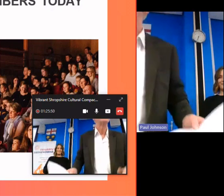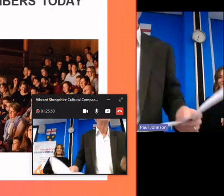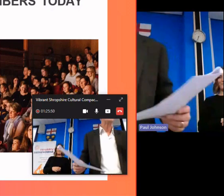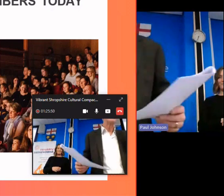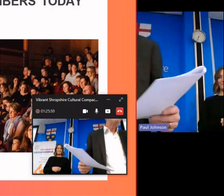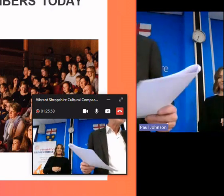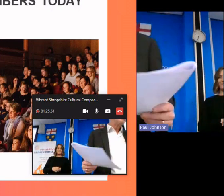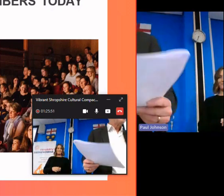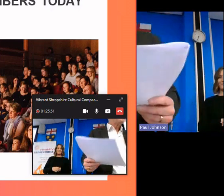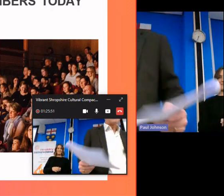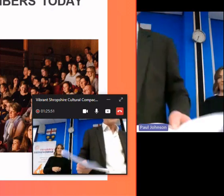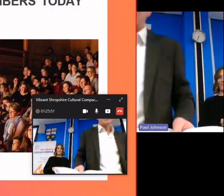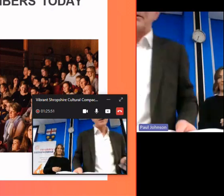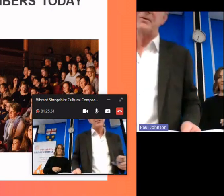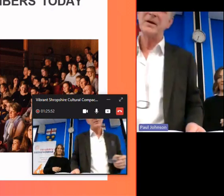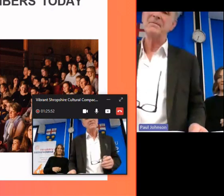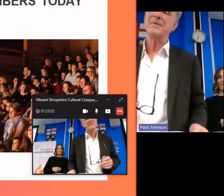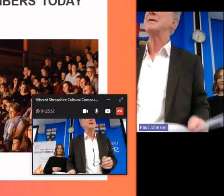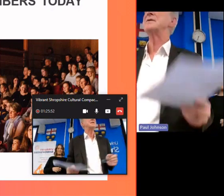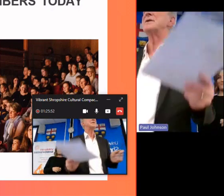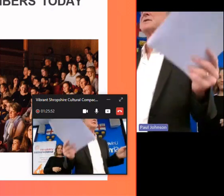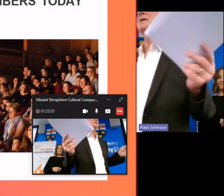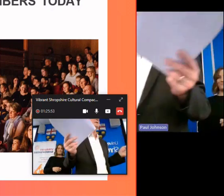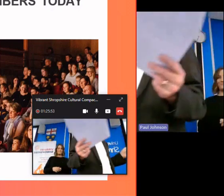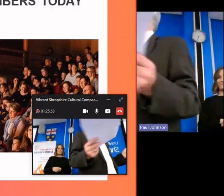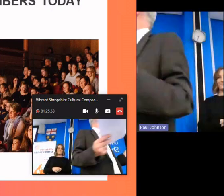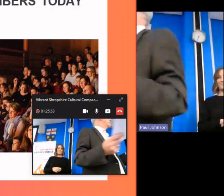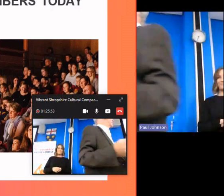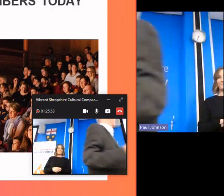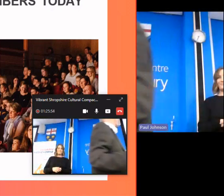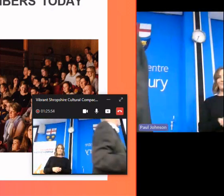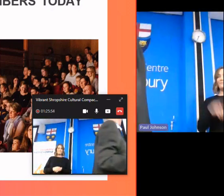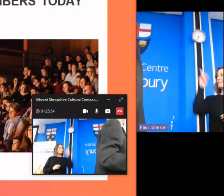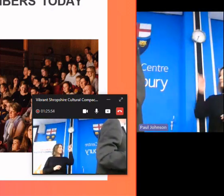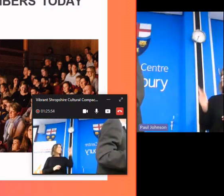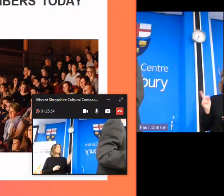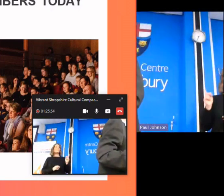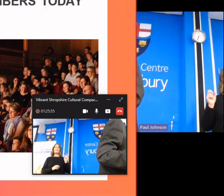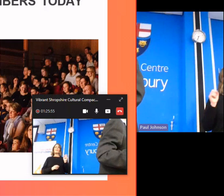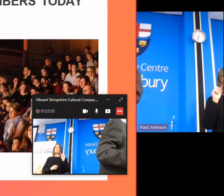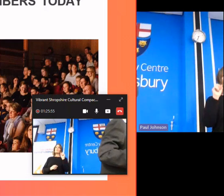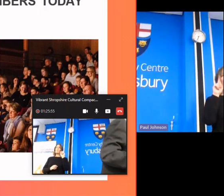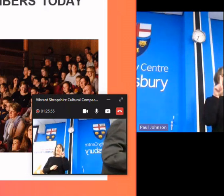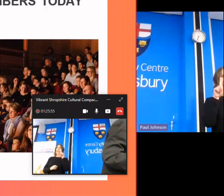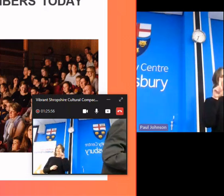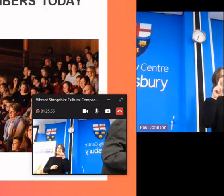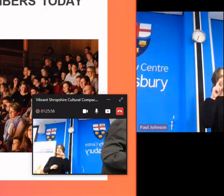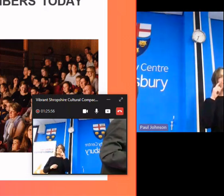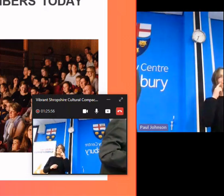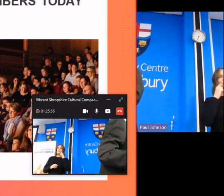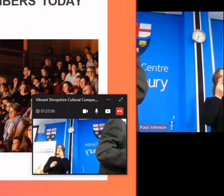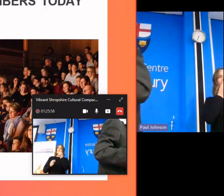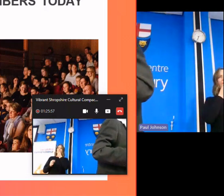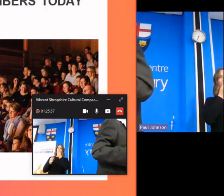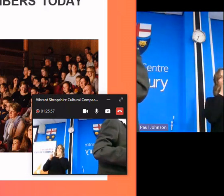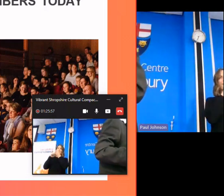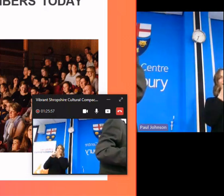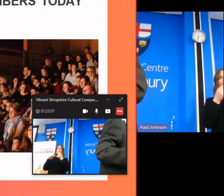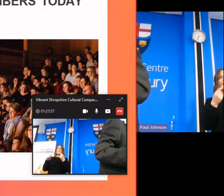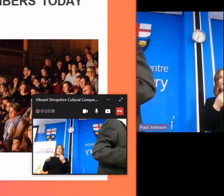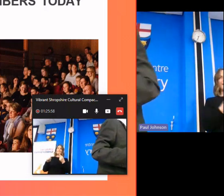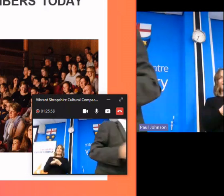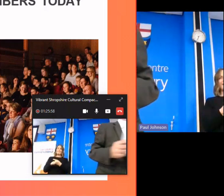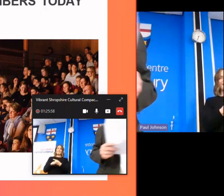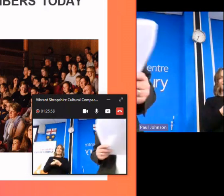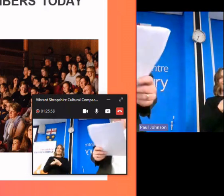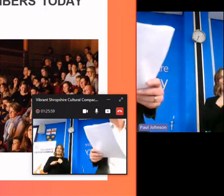wow got it um so um just gives you an idea i think you're a 12 i think there's a couple missing off there i think um